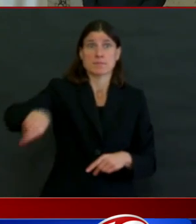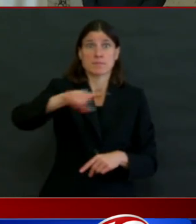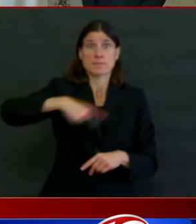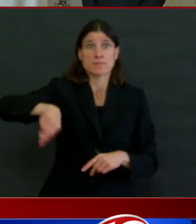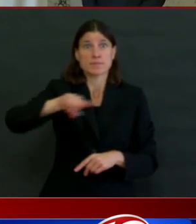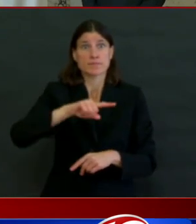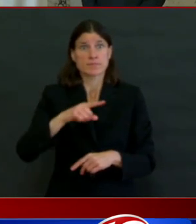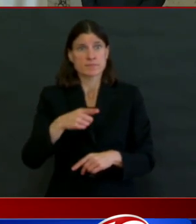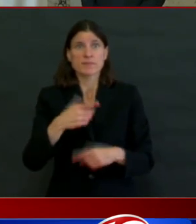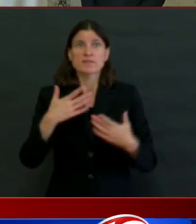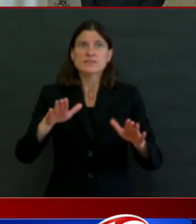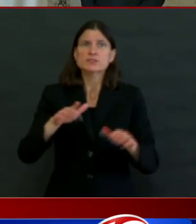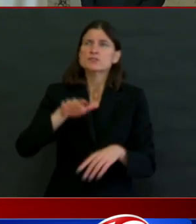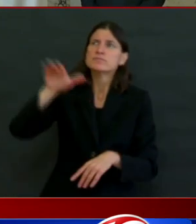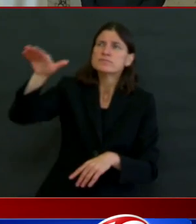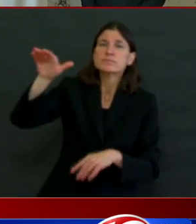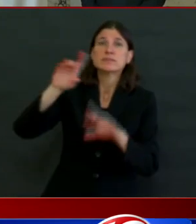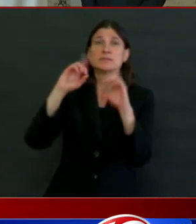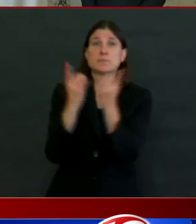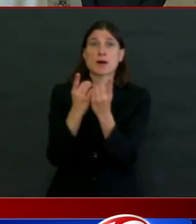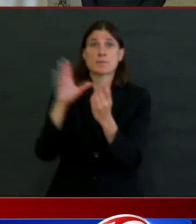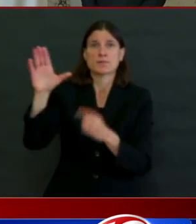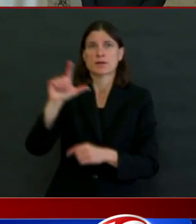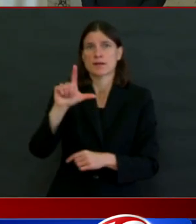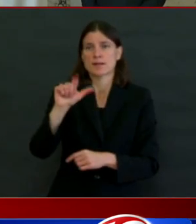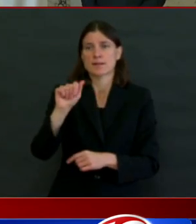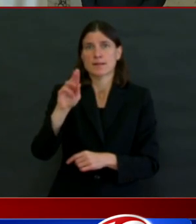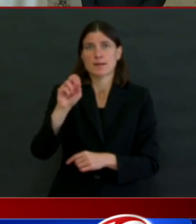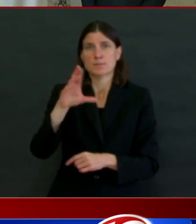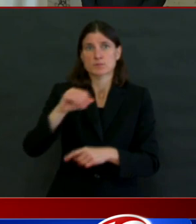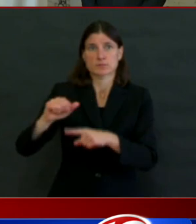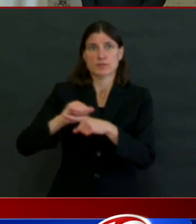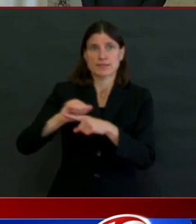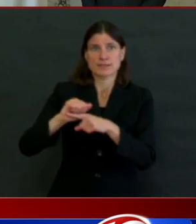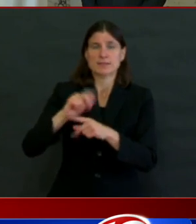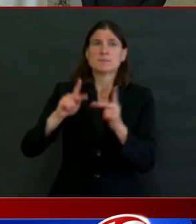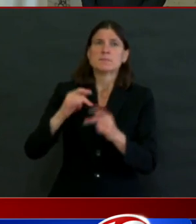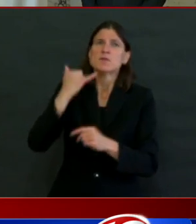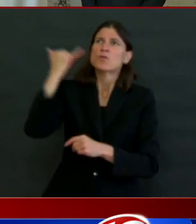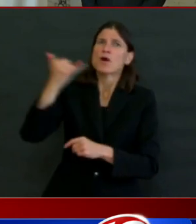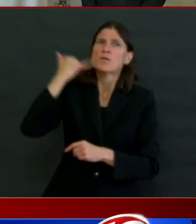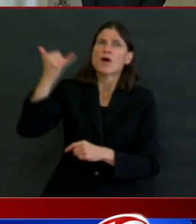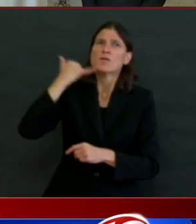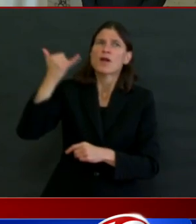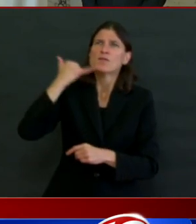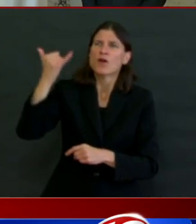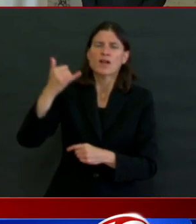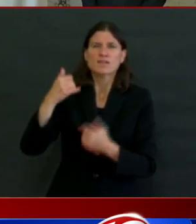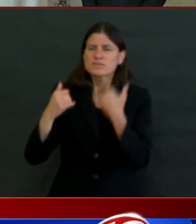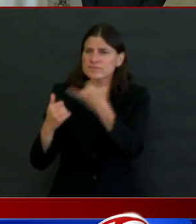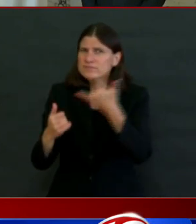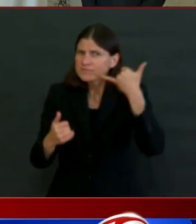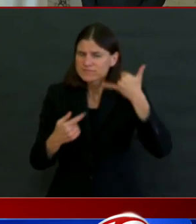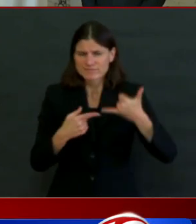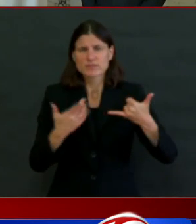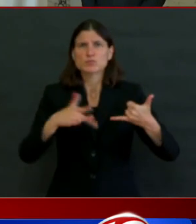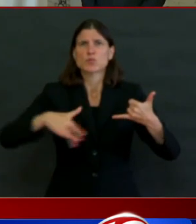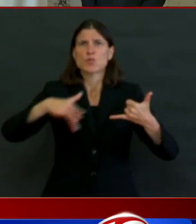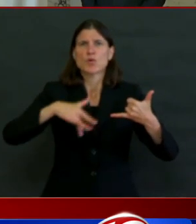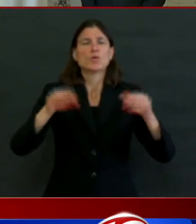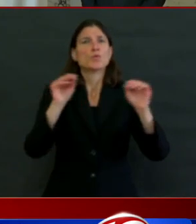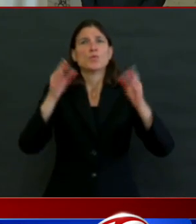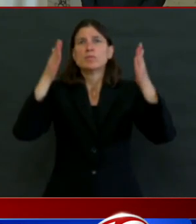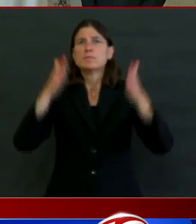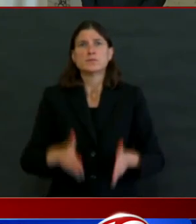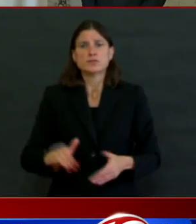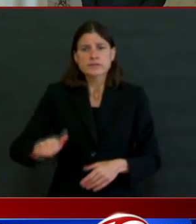People keep calling, reach the menu, and reach a message saying no one available to answer the phone call, so they need to call back.